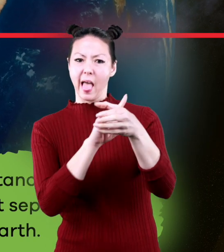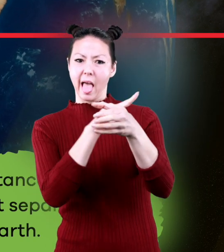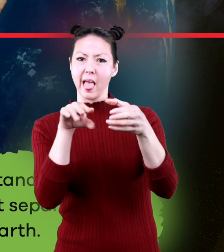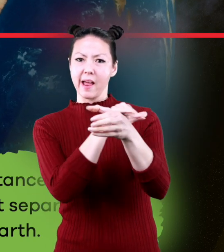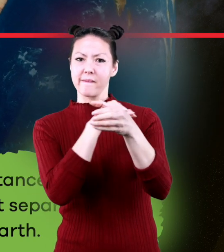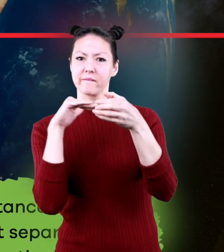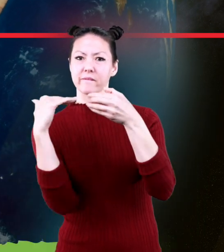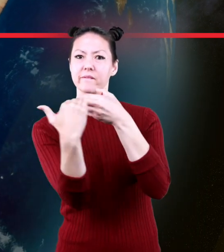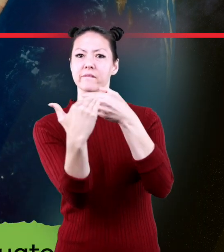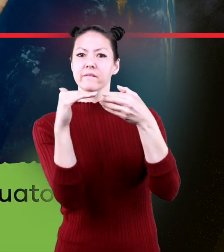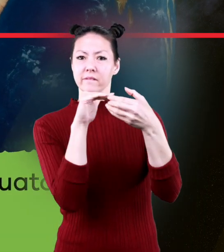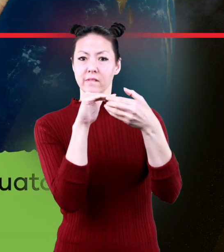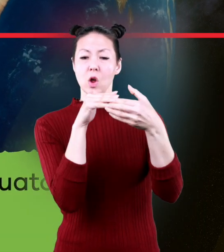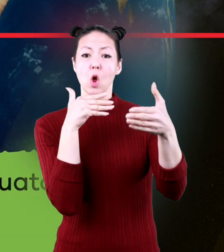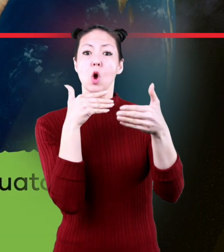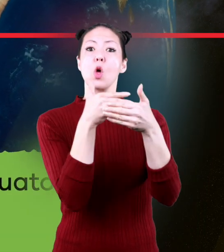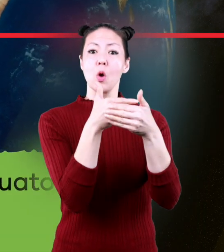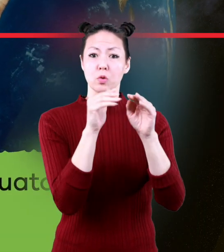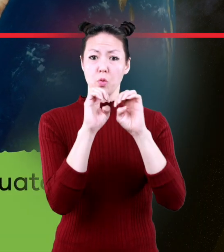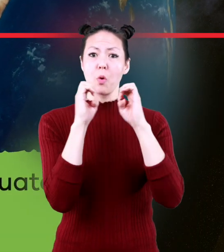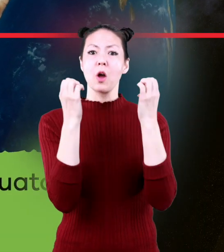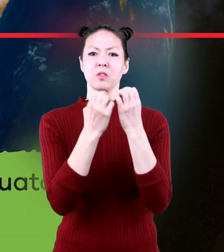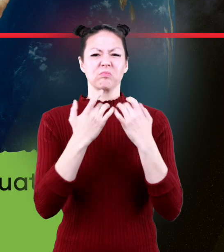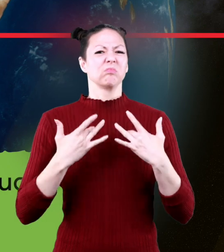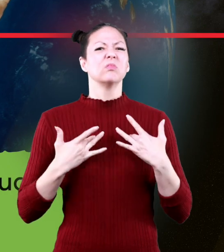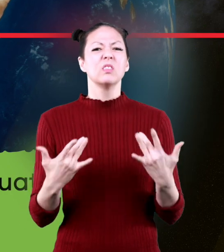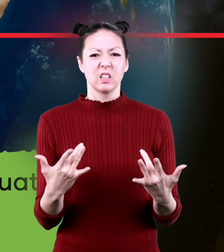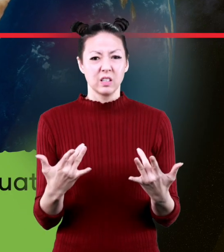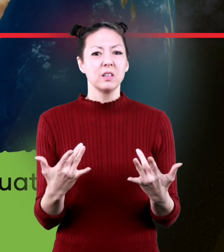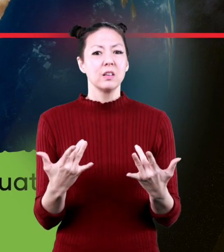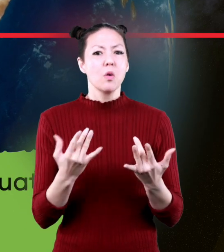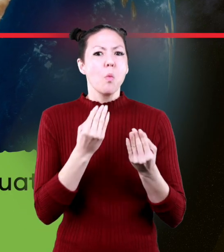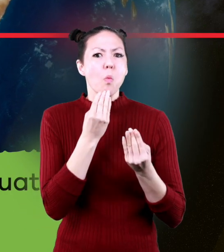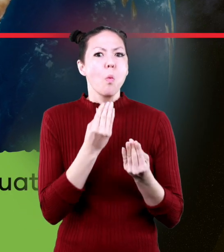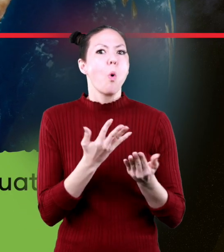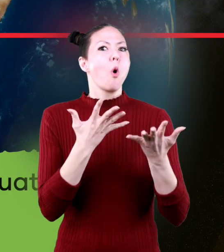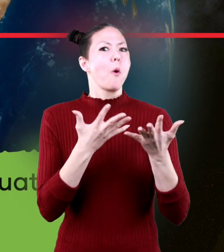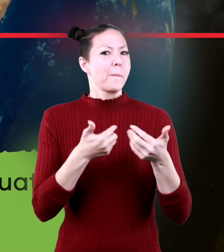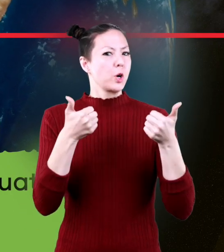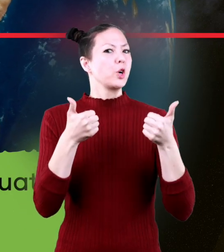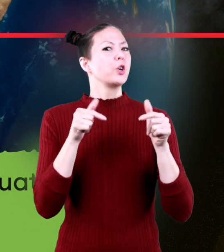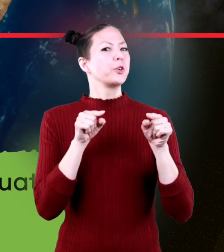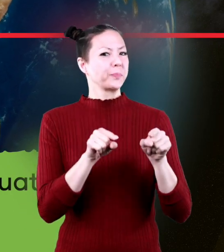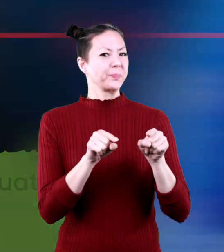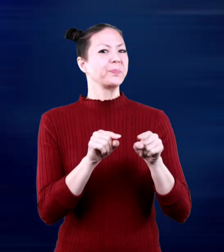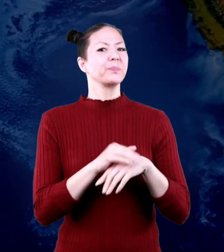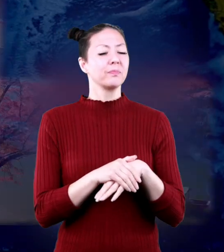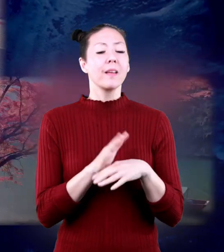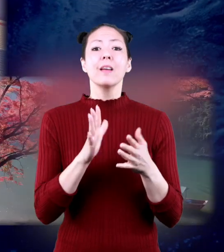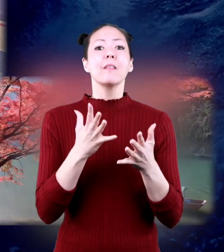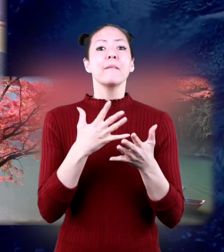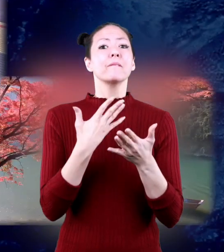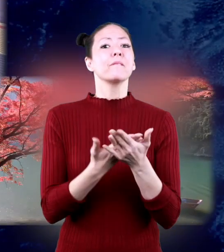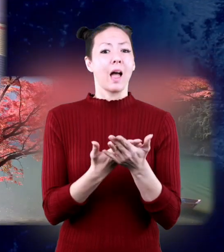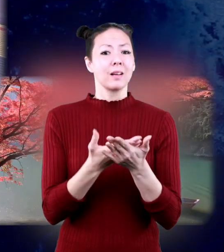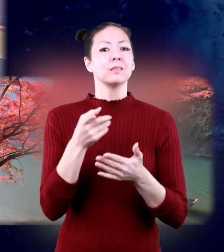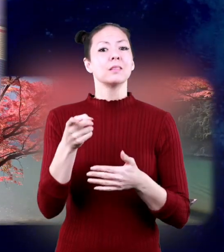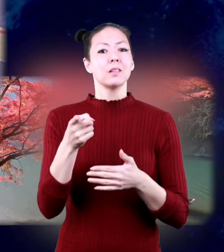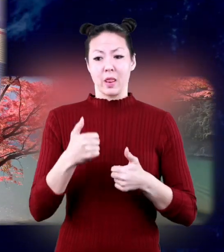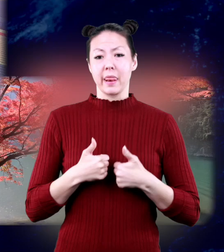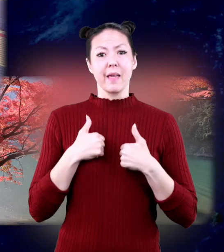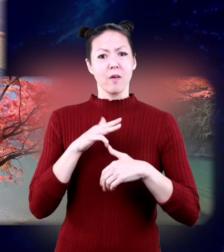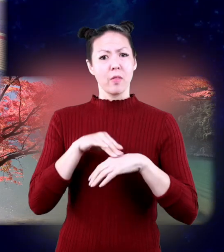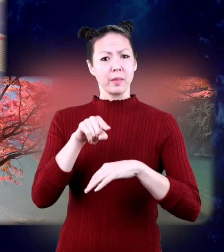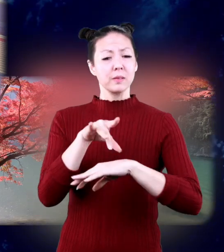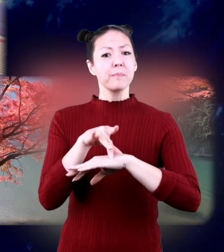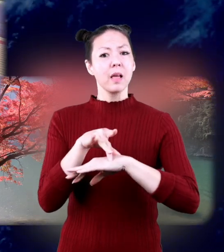halves of the Earth. The closer a place is to the equator, the warmer it will be. In fact, where